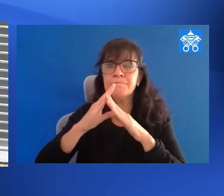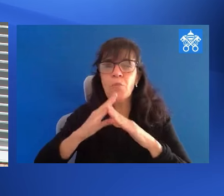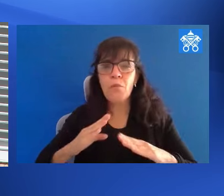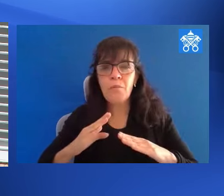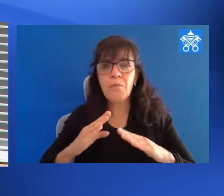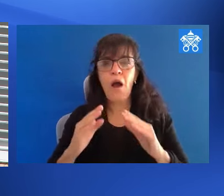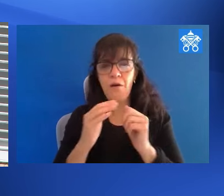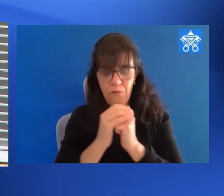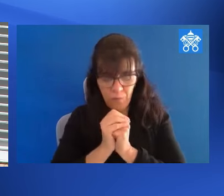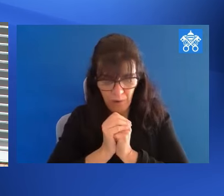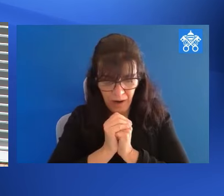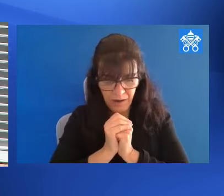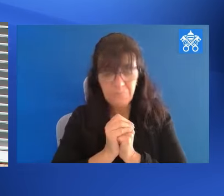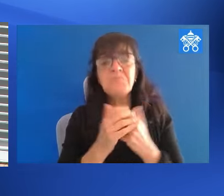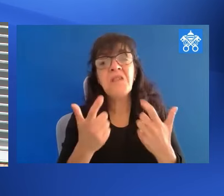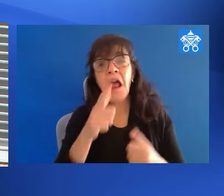the time to do this.